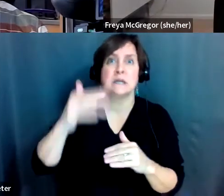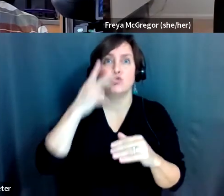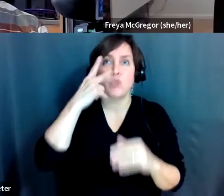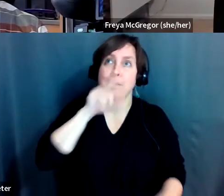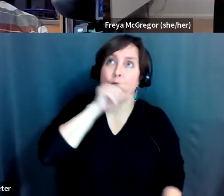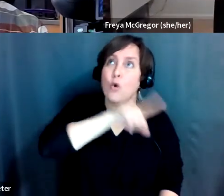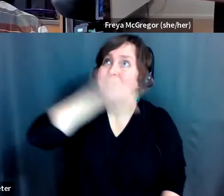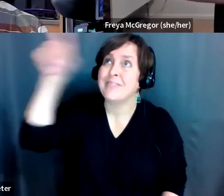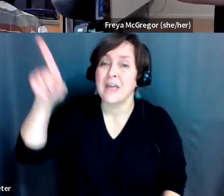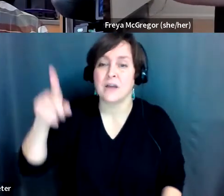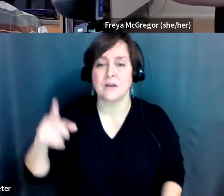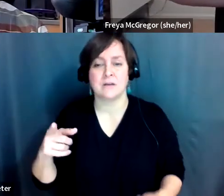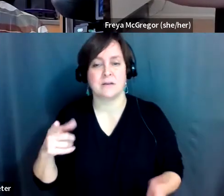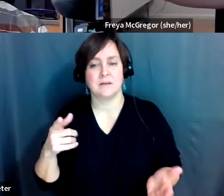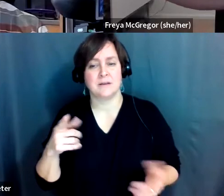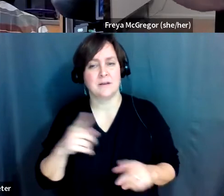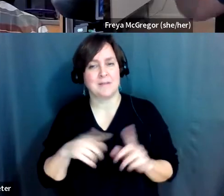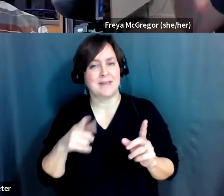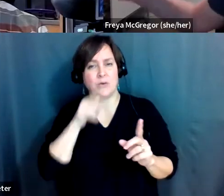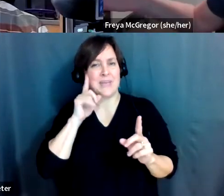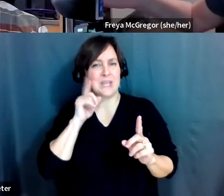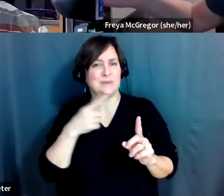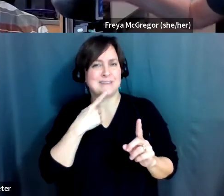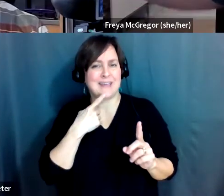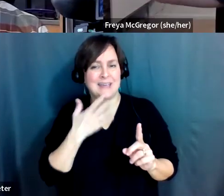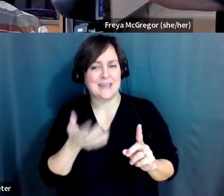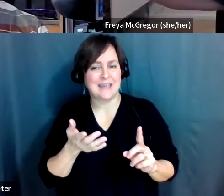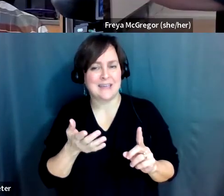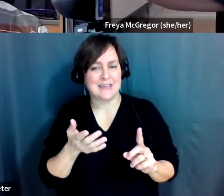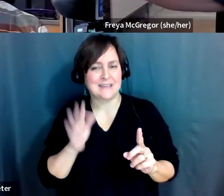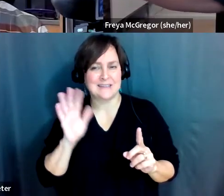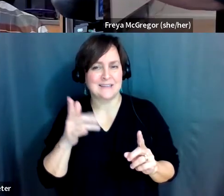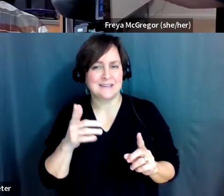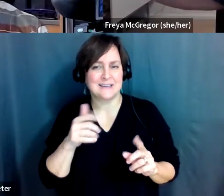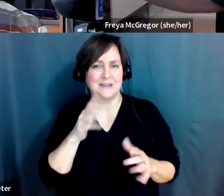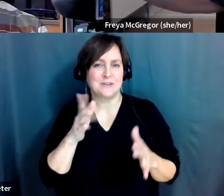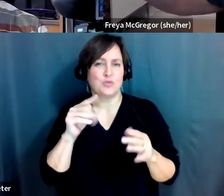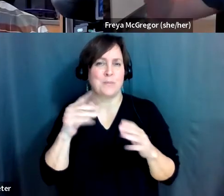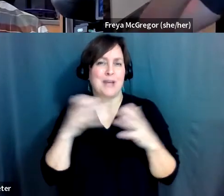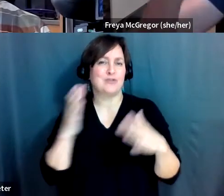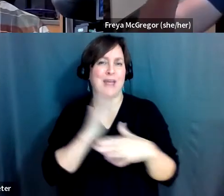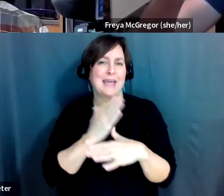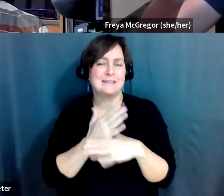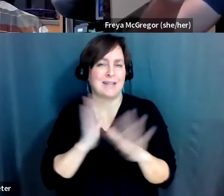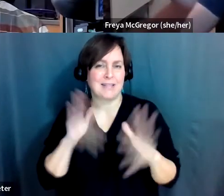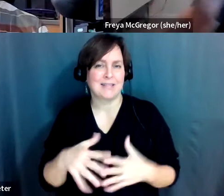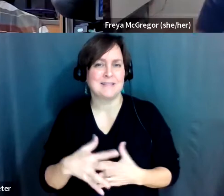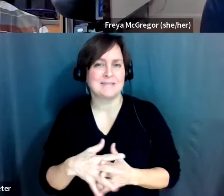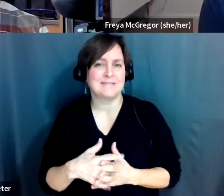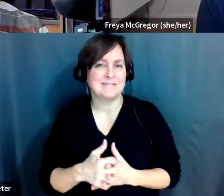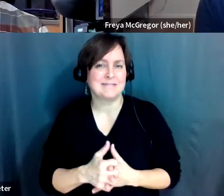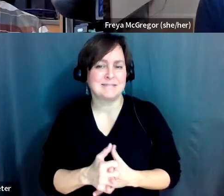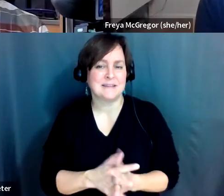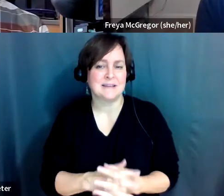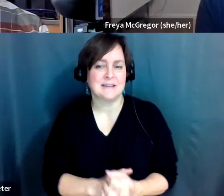here. And they're just not hearing you say, it's just too much hassle. Just like, forget it. I'm just going to focus ahead.